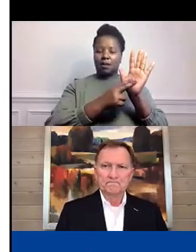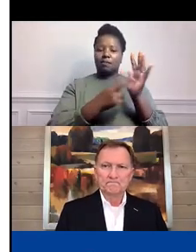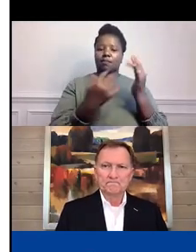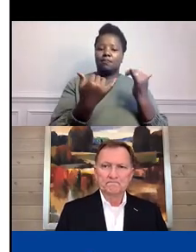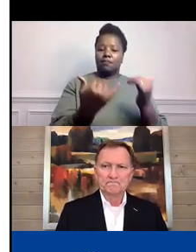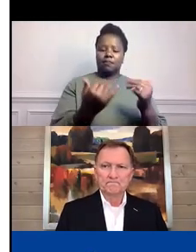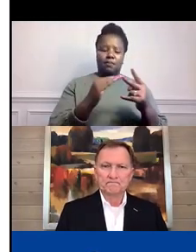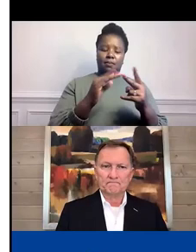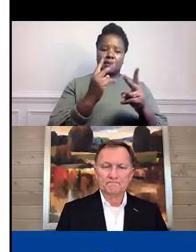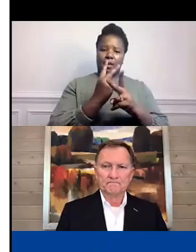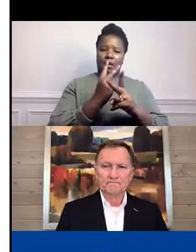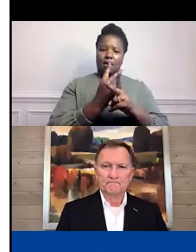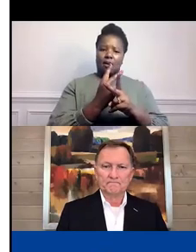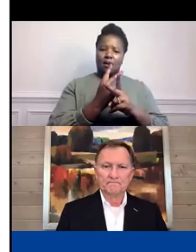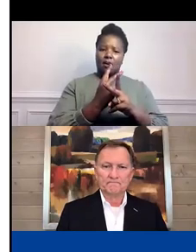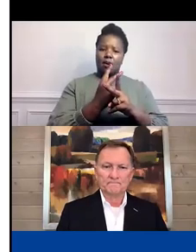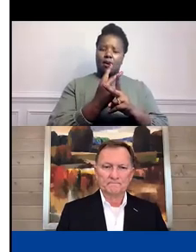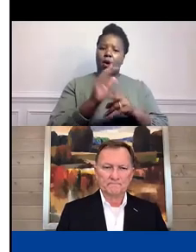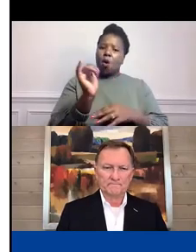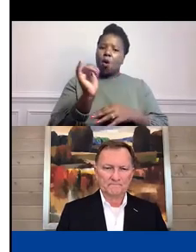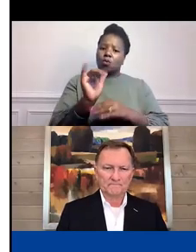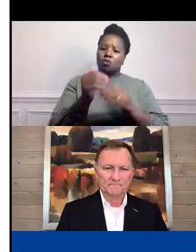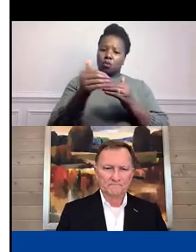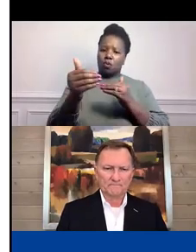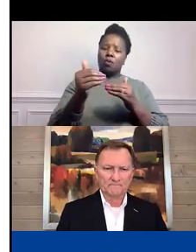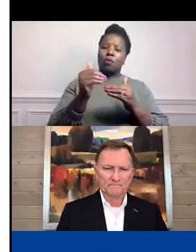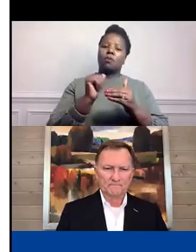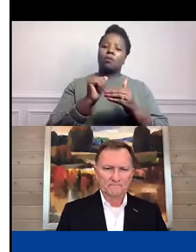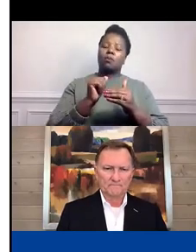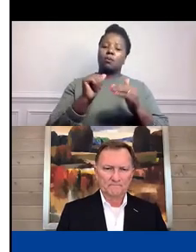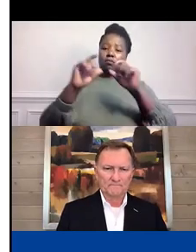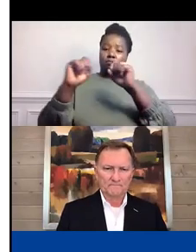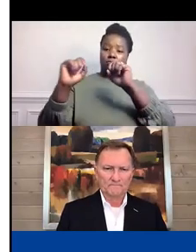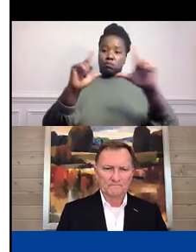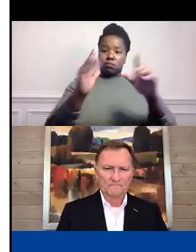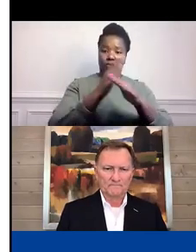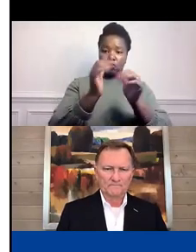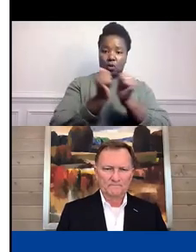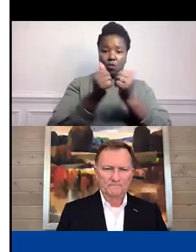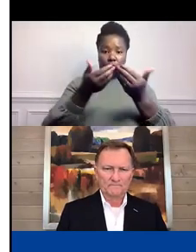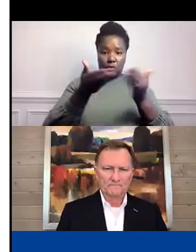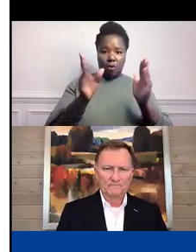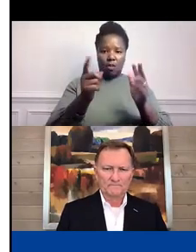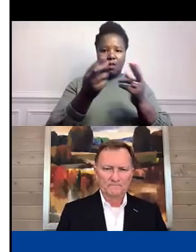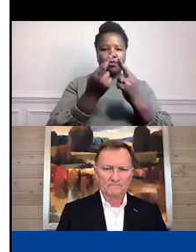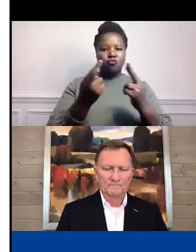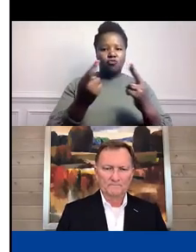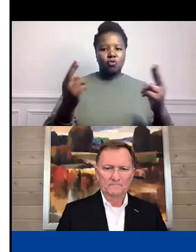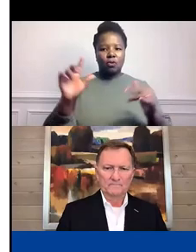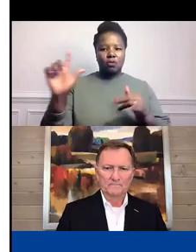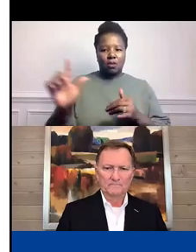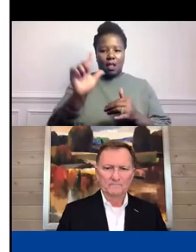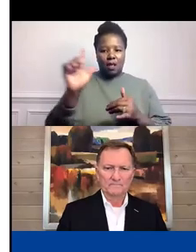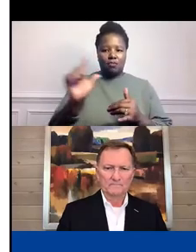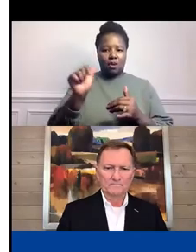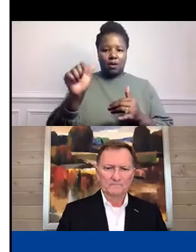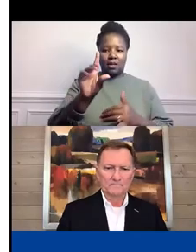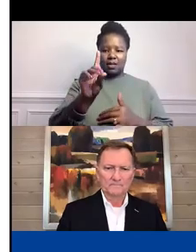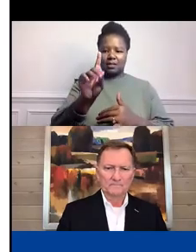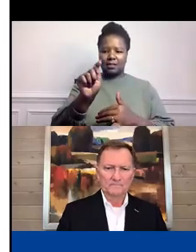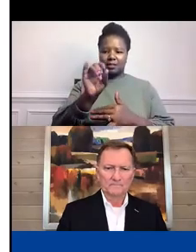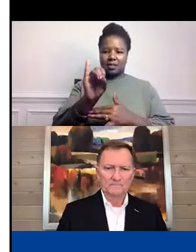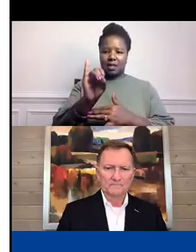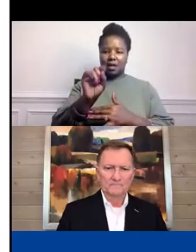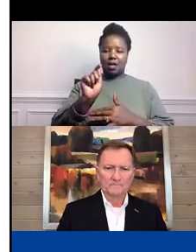and webinar recording from this webinar up as quickly as we can at our resource library on disabilitythrivenitiative.org.